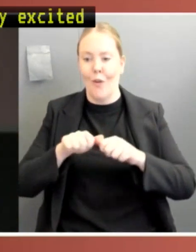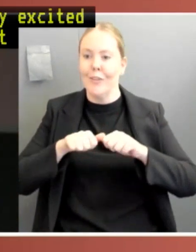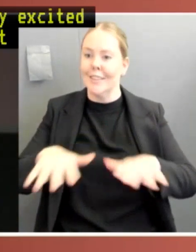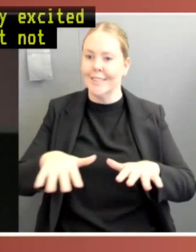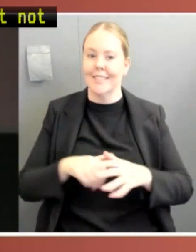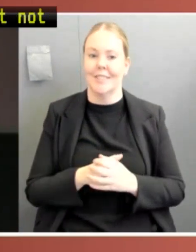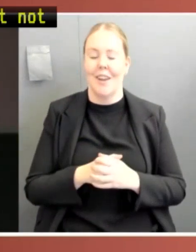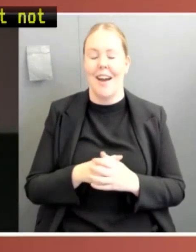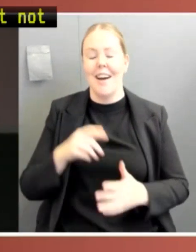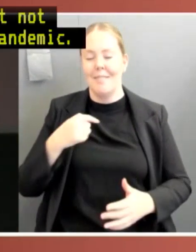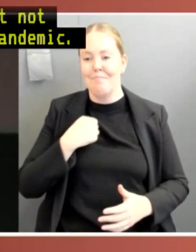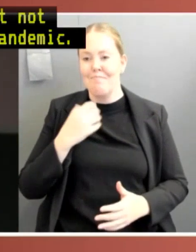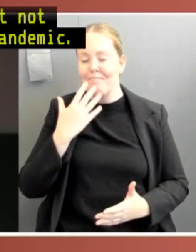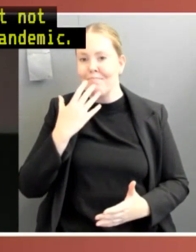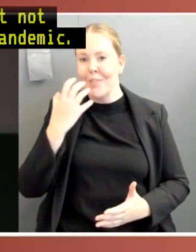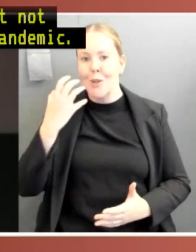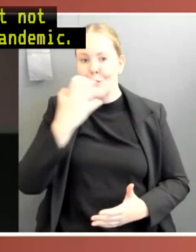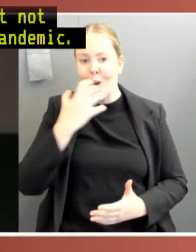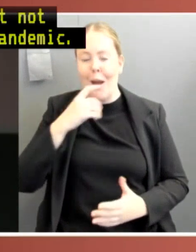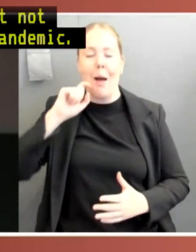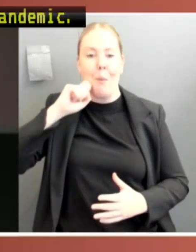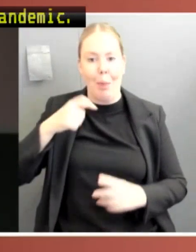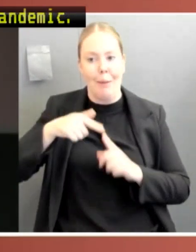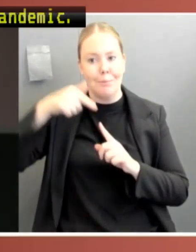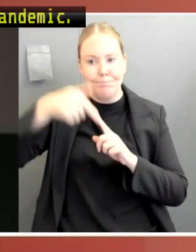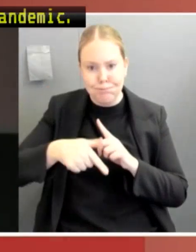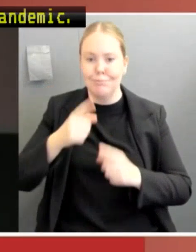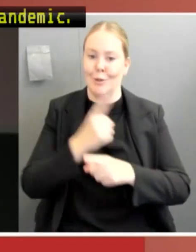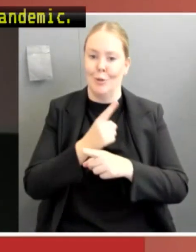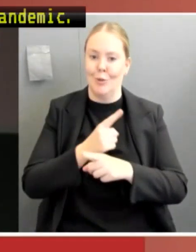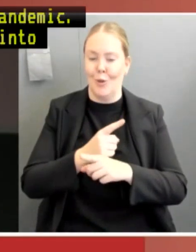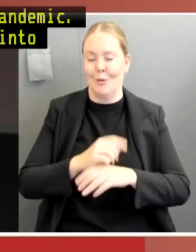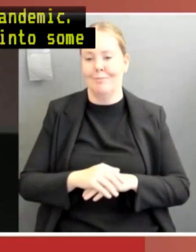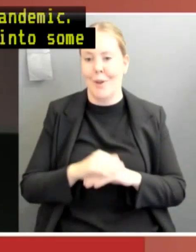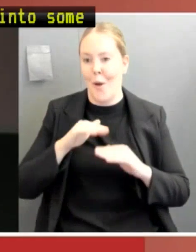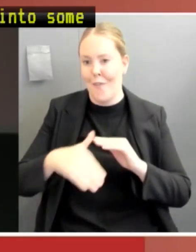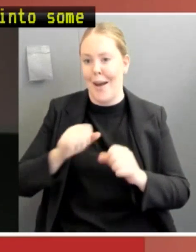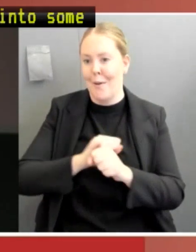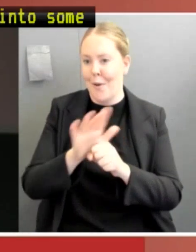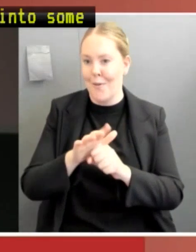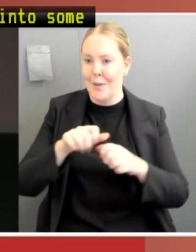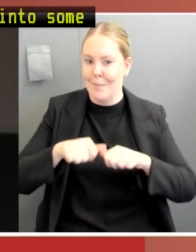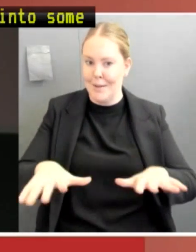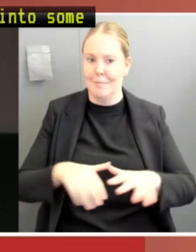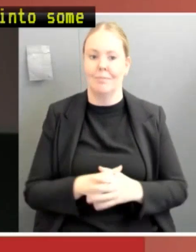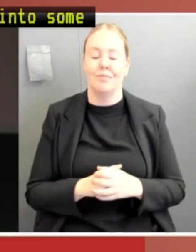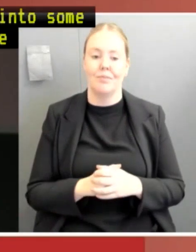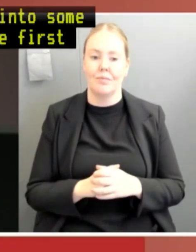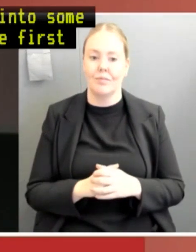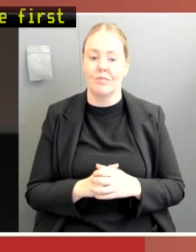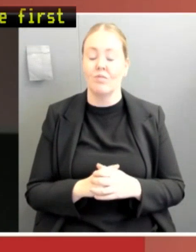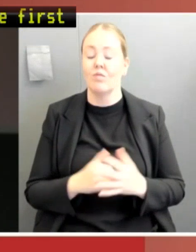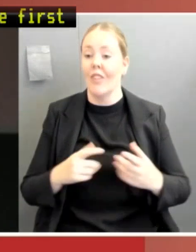We will go into some quite fine detail here. The first point to say is that on the criterion that parliament should meet regularly,